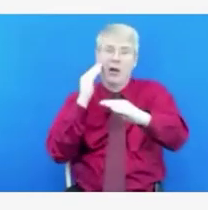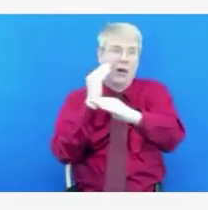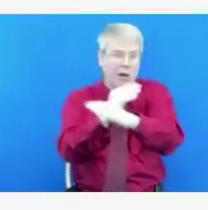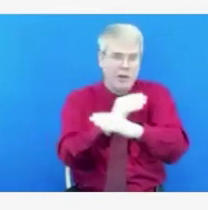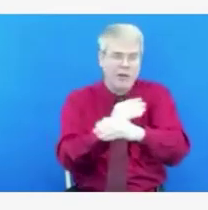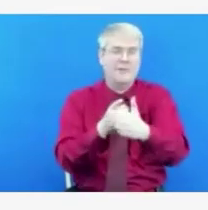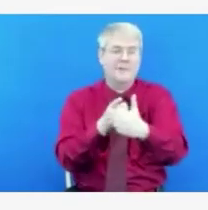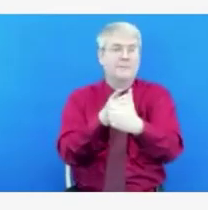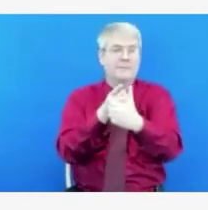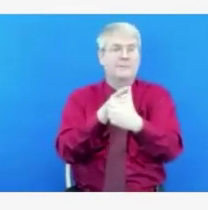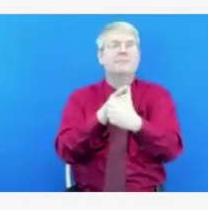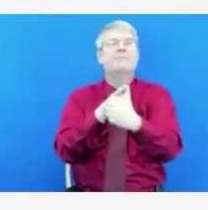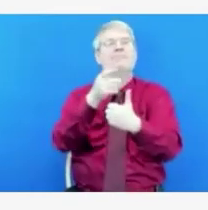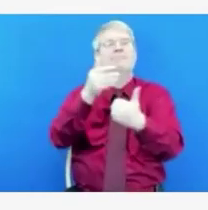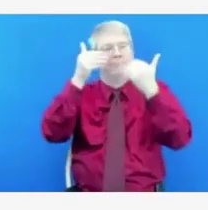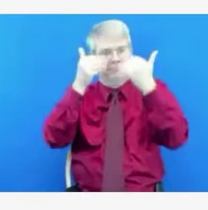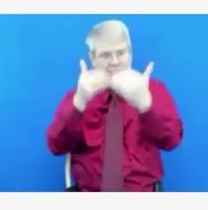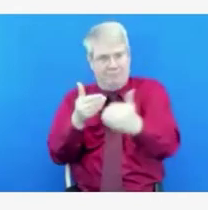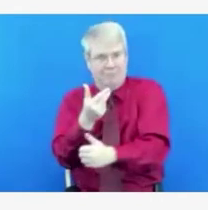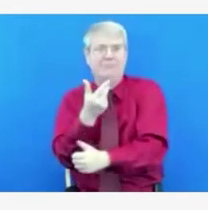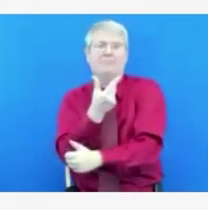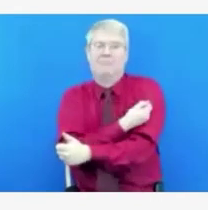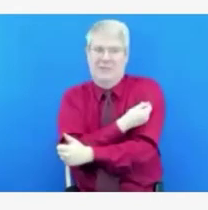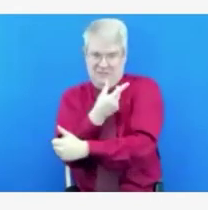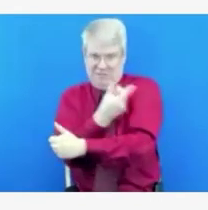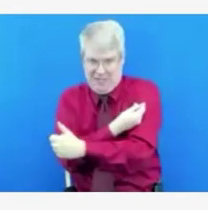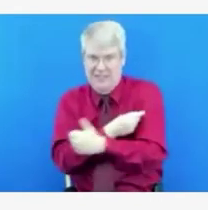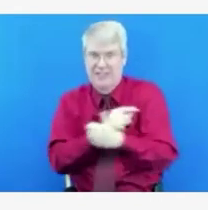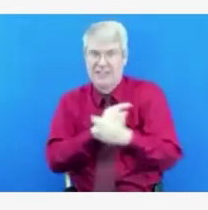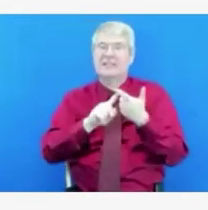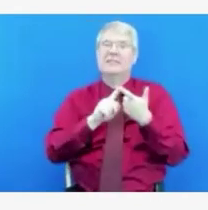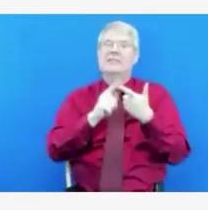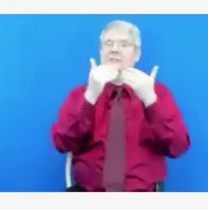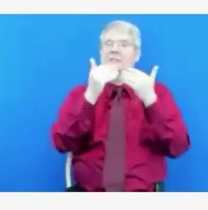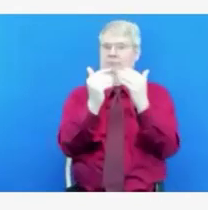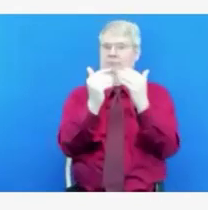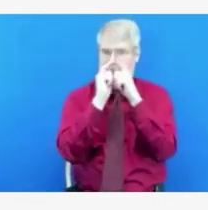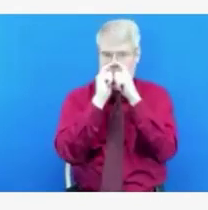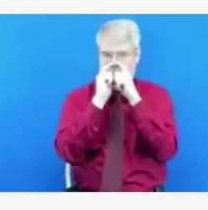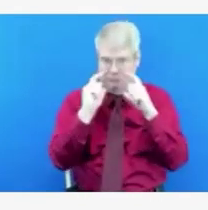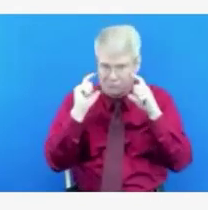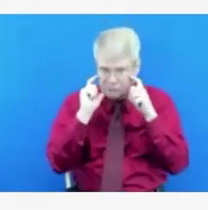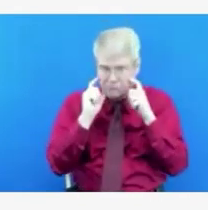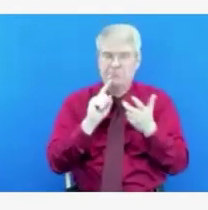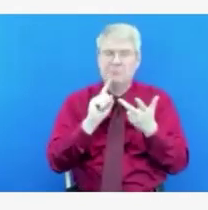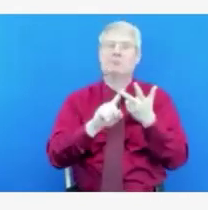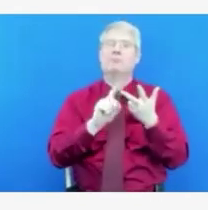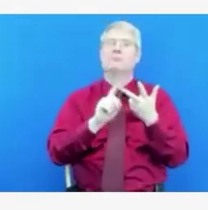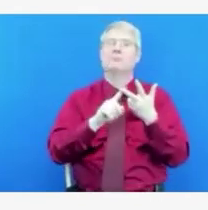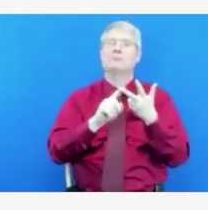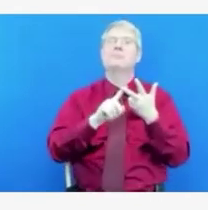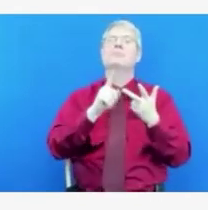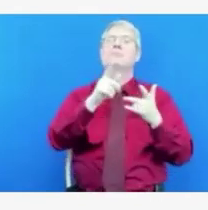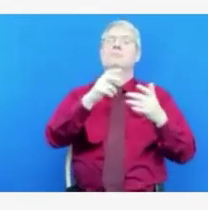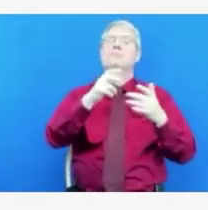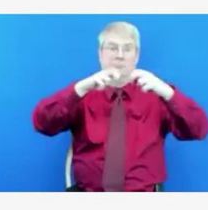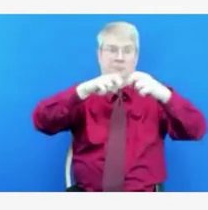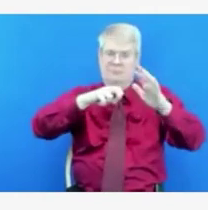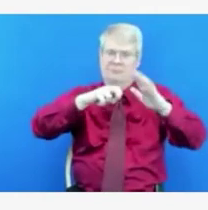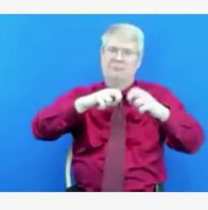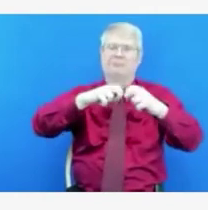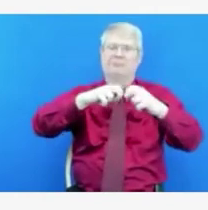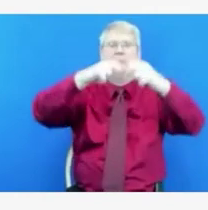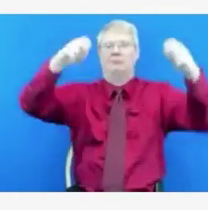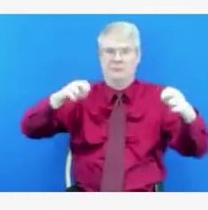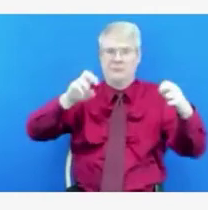environments, staying six feet apart from one another, move your events outdoors if possible. And if you can't be outdoors, increase the fresh air ventilation